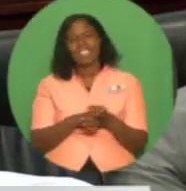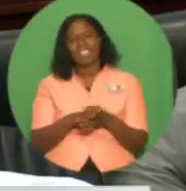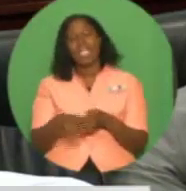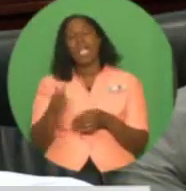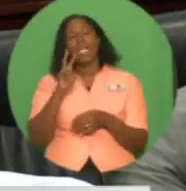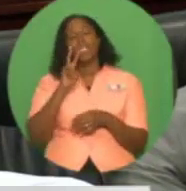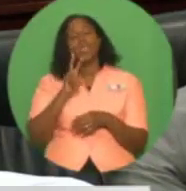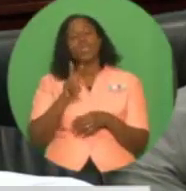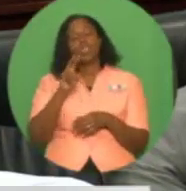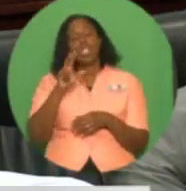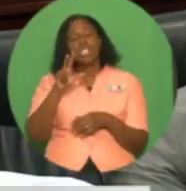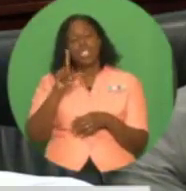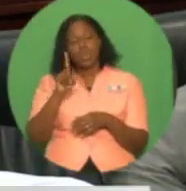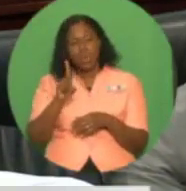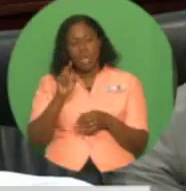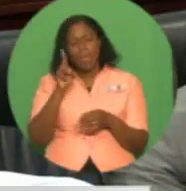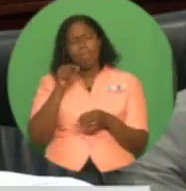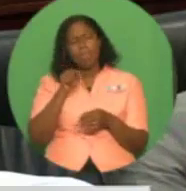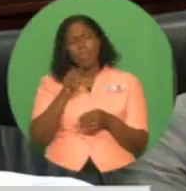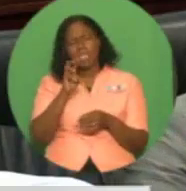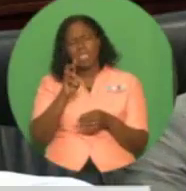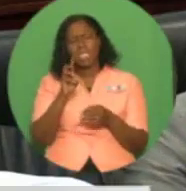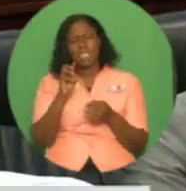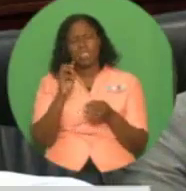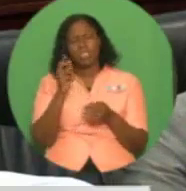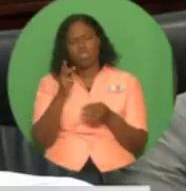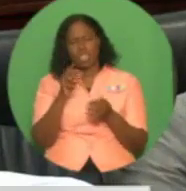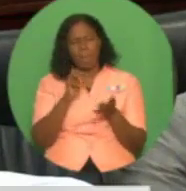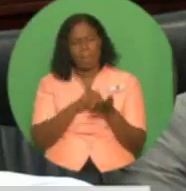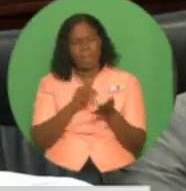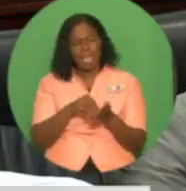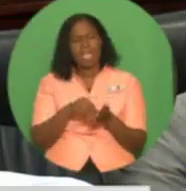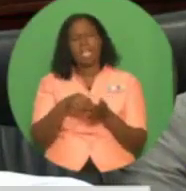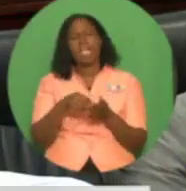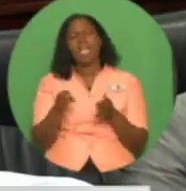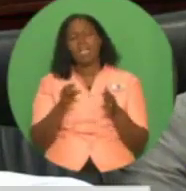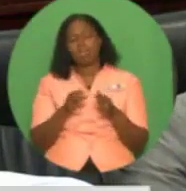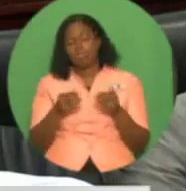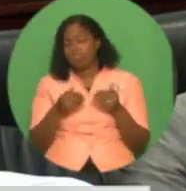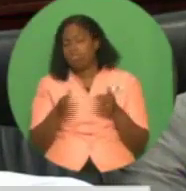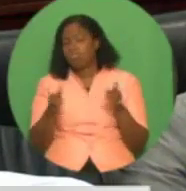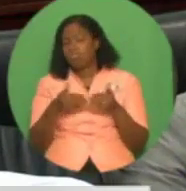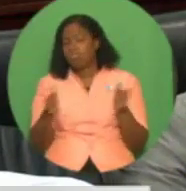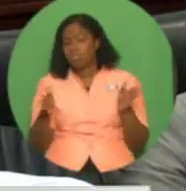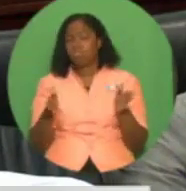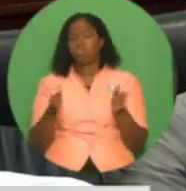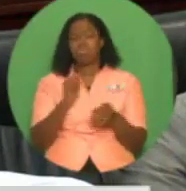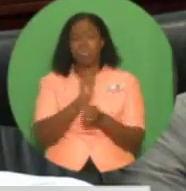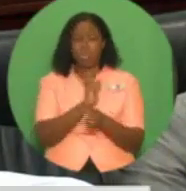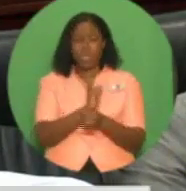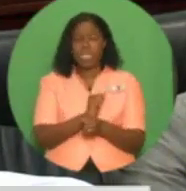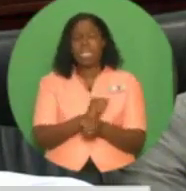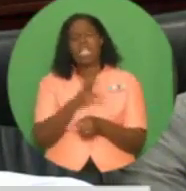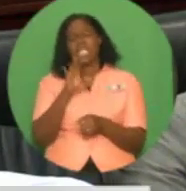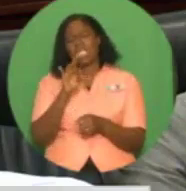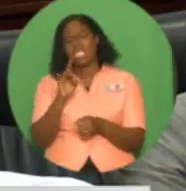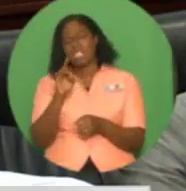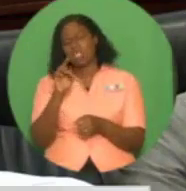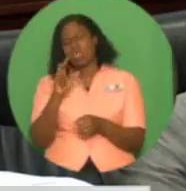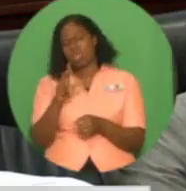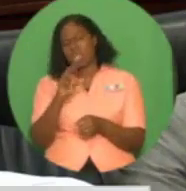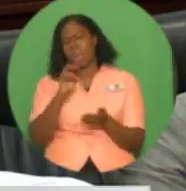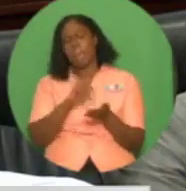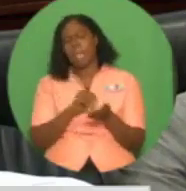$231.63 million for capital expenditure, and $18 million for the unemployment relief program. This